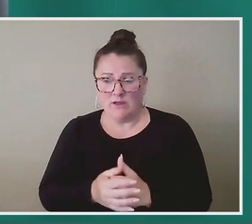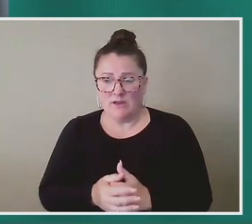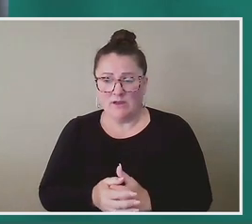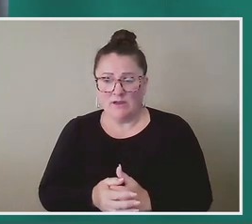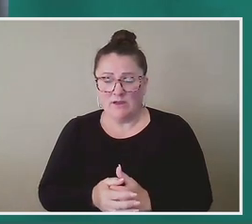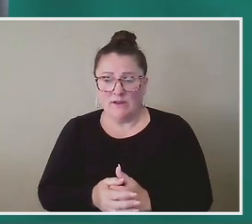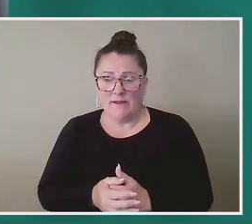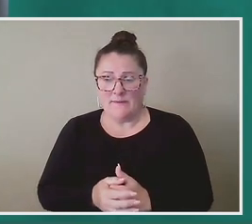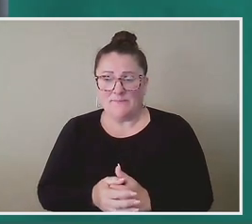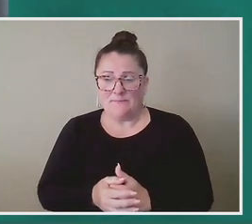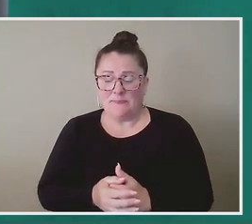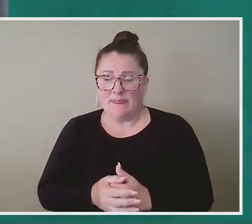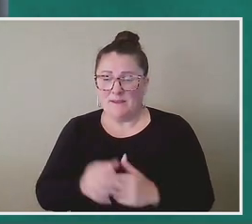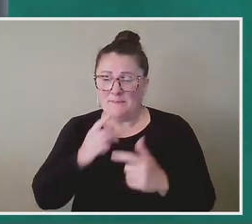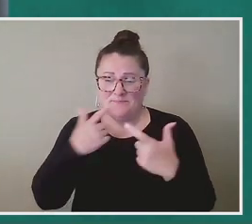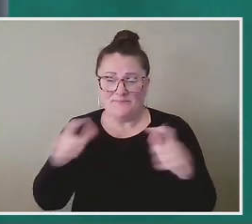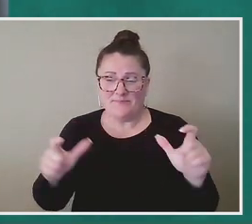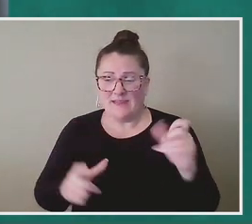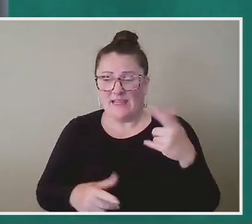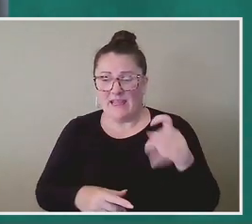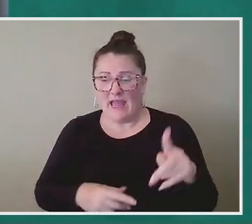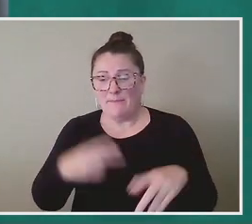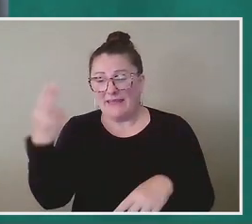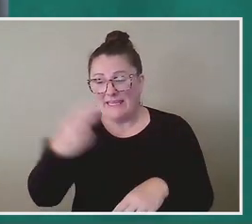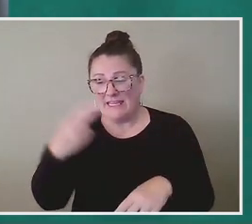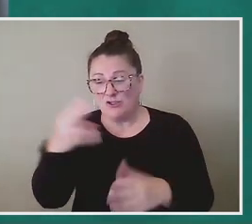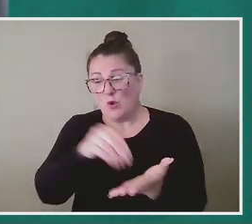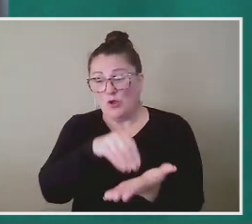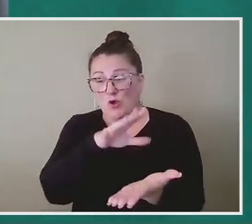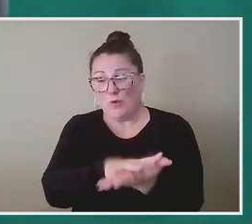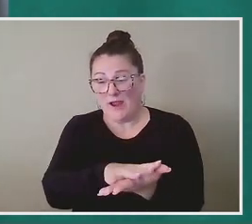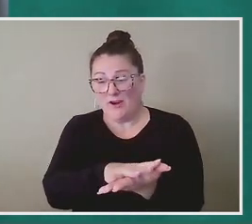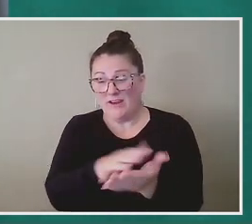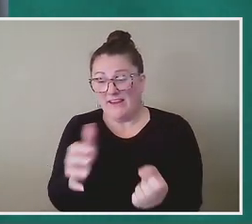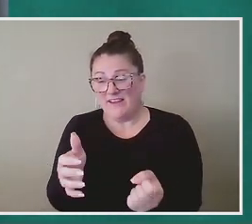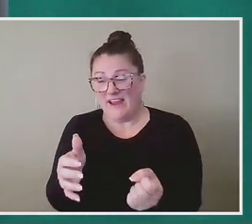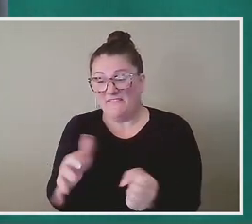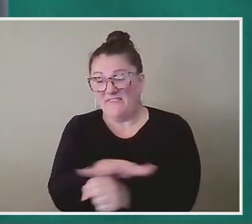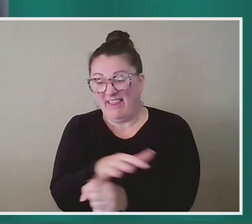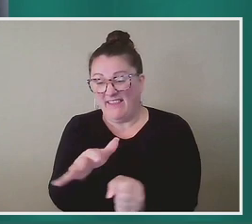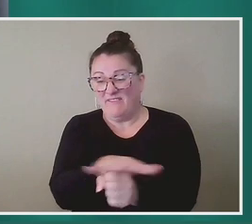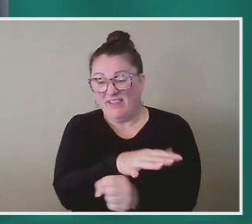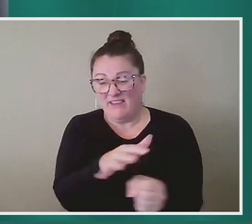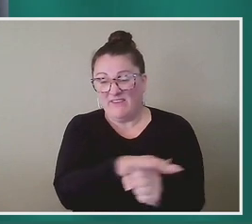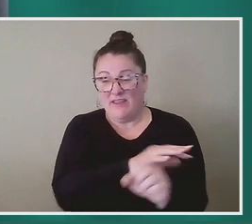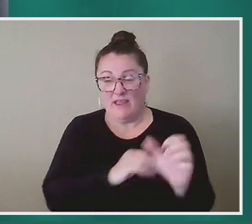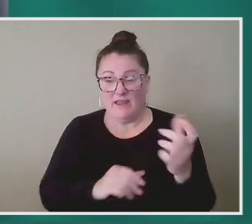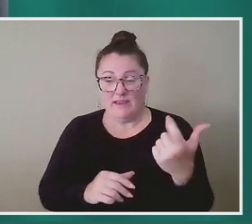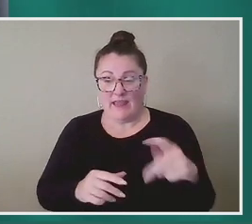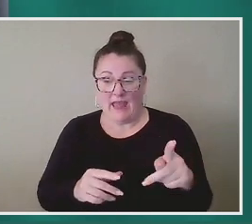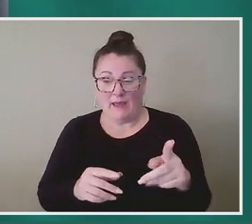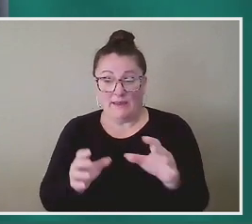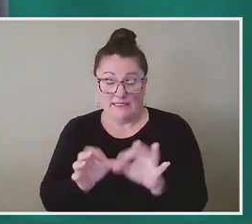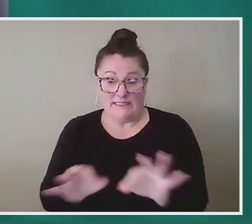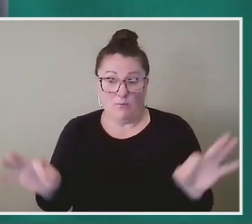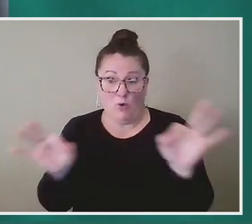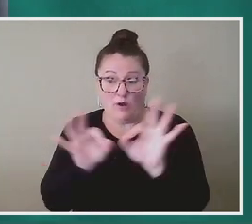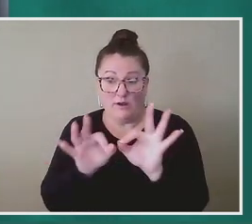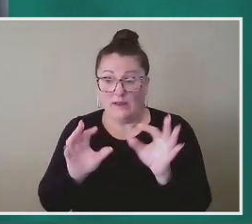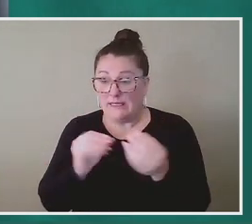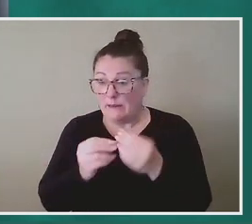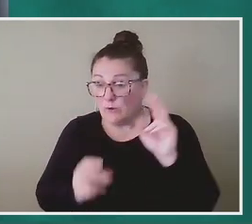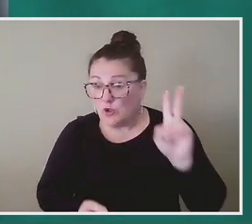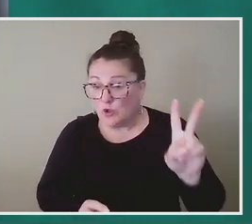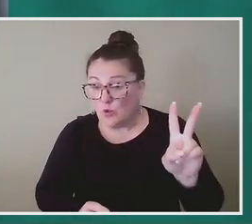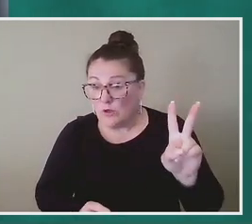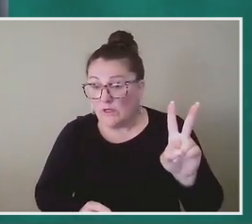major gaps in the historical record, and filling those gaps is important. But number two, sometimes the facts